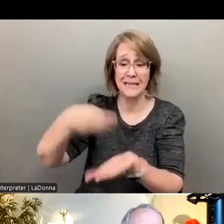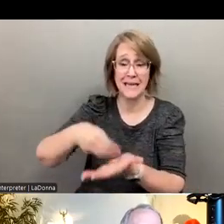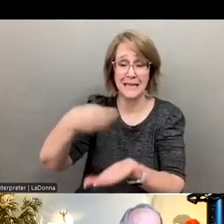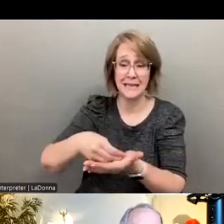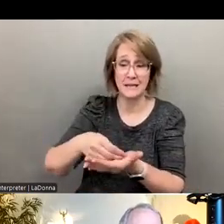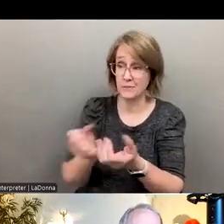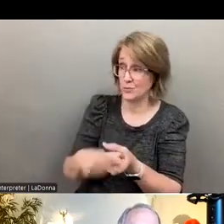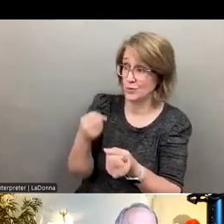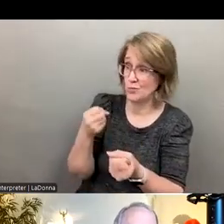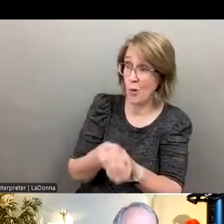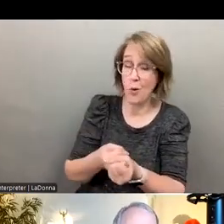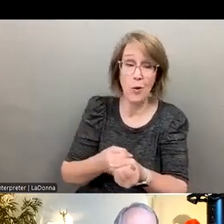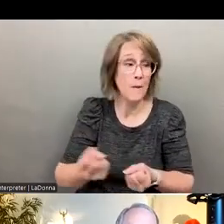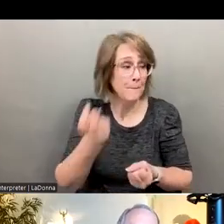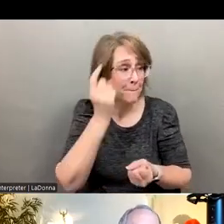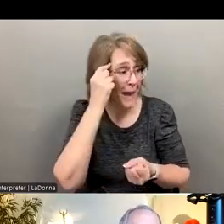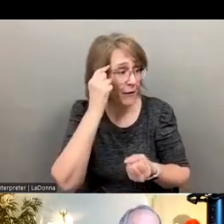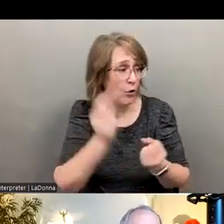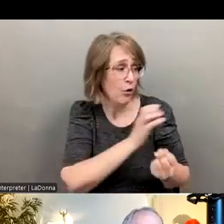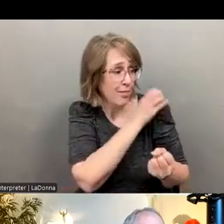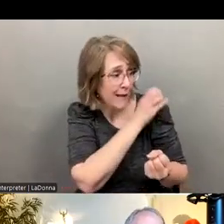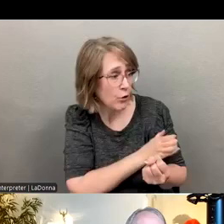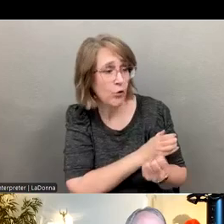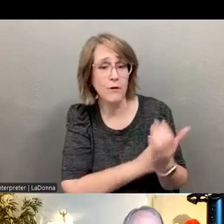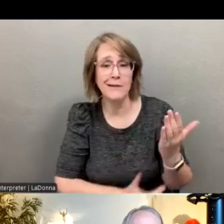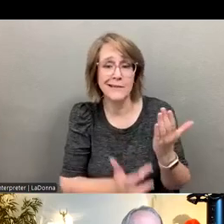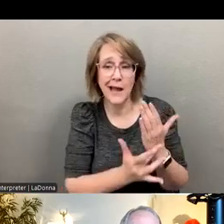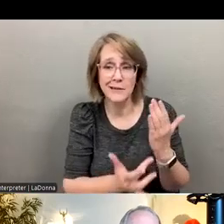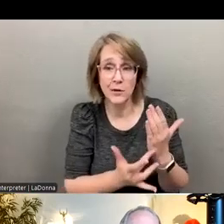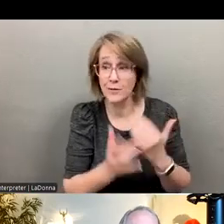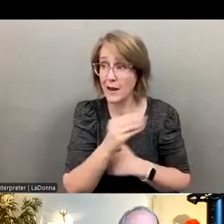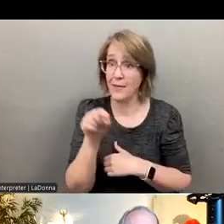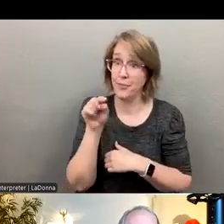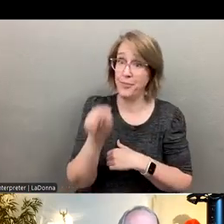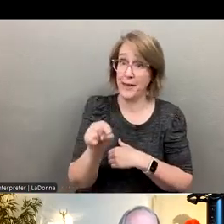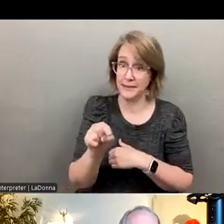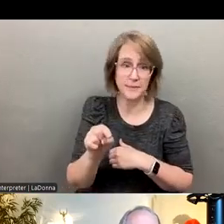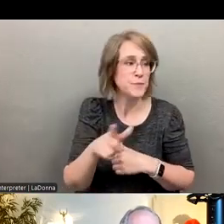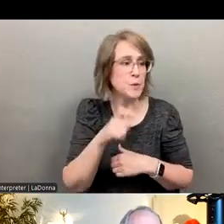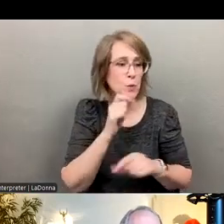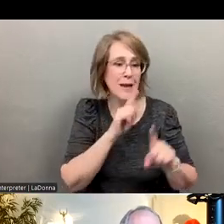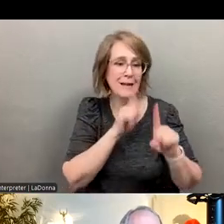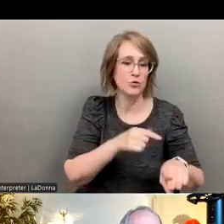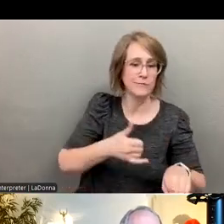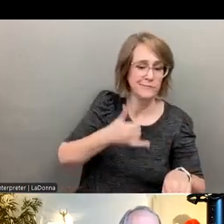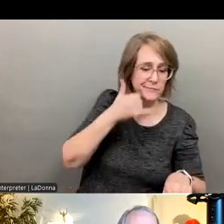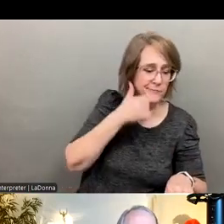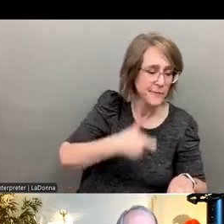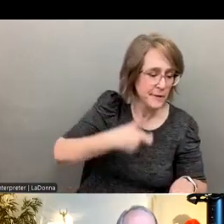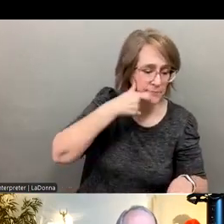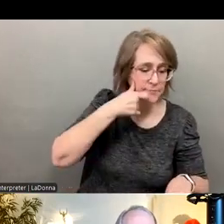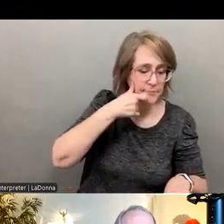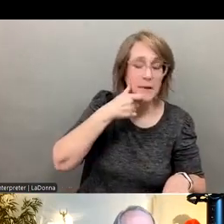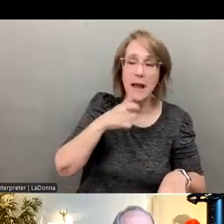medical, clinical, technical, uh, in, in, in this case, peer, whoever's answering that phone or coming out on that mobile team, it